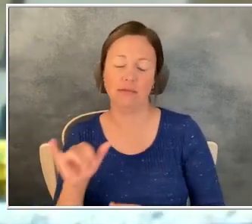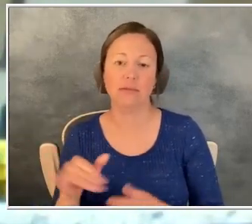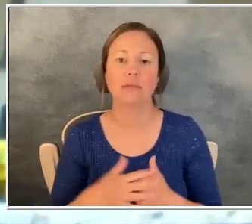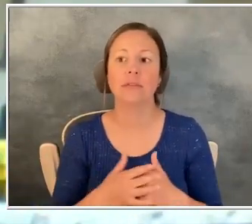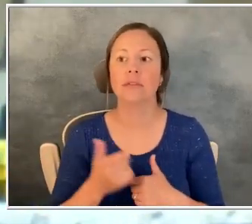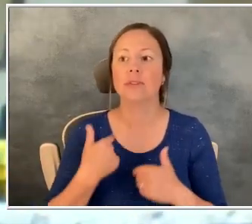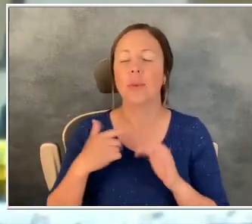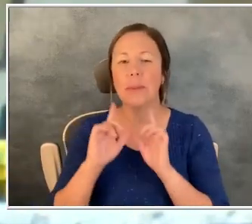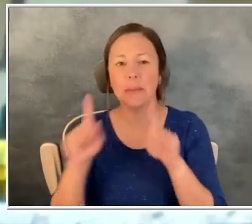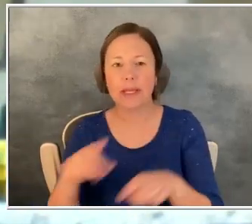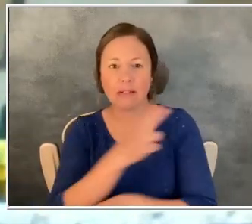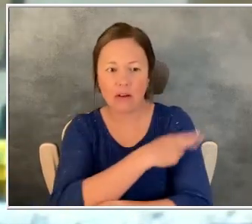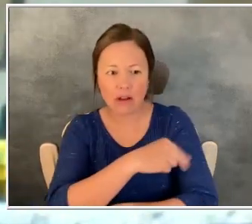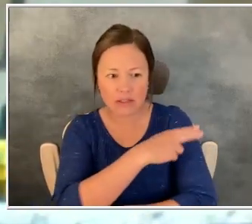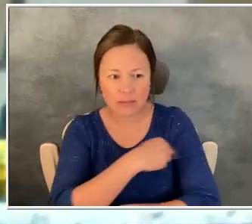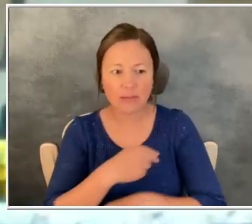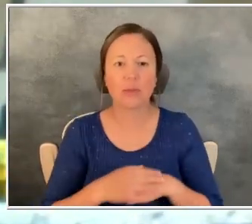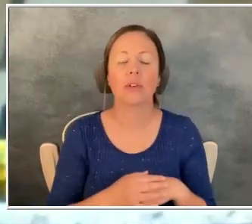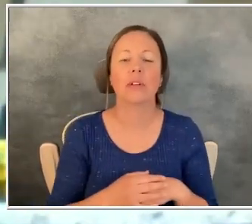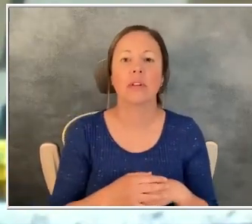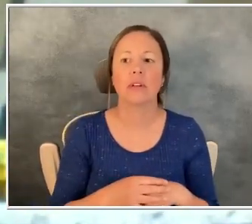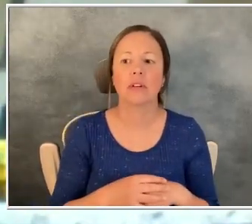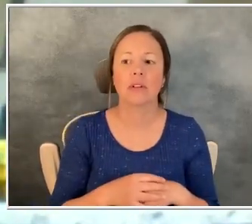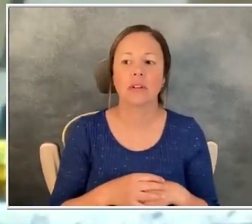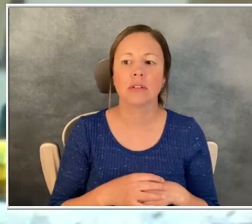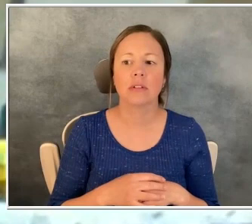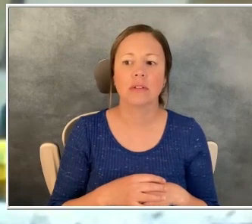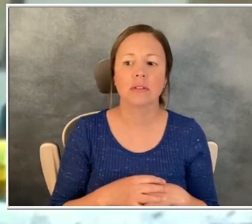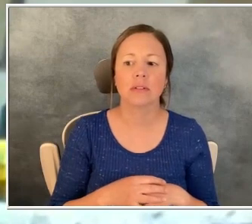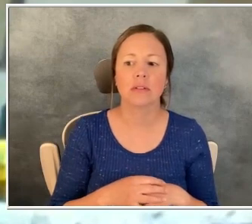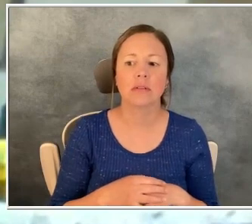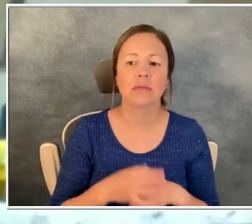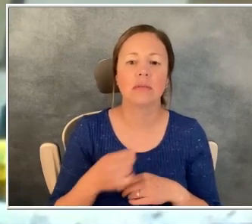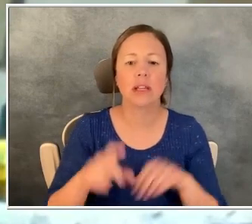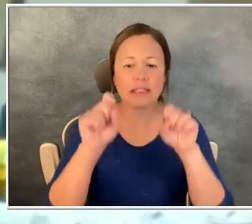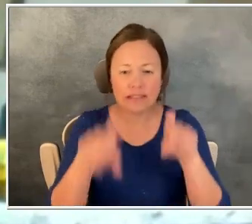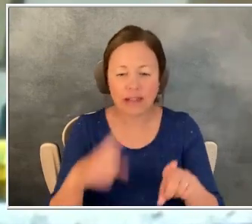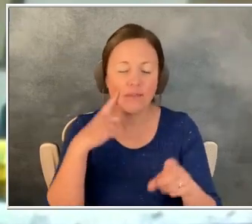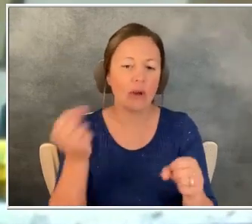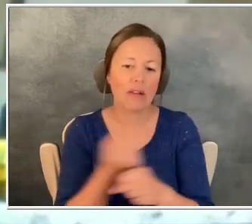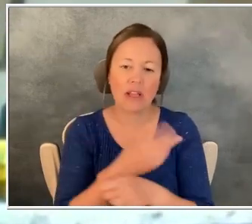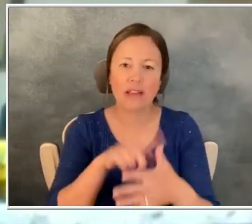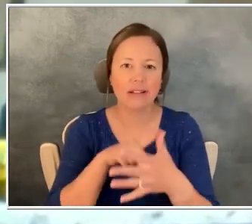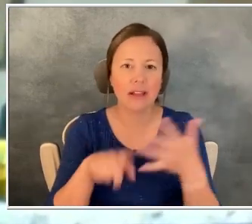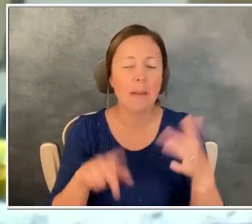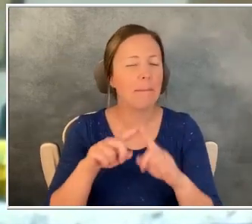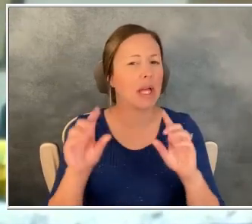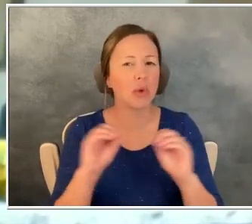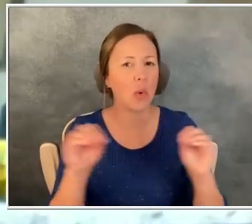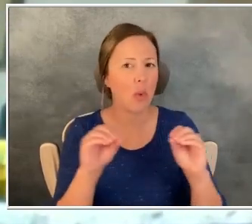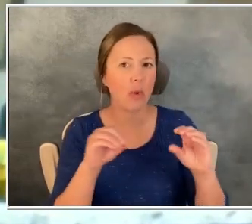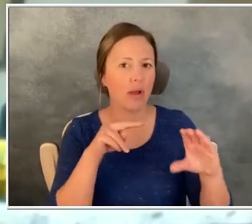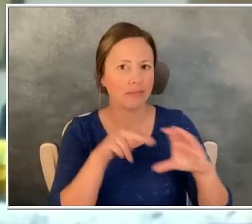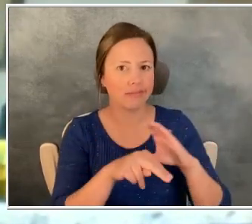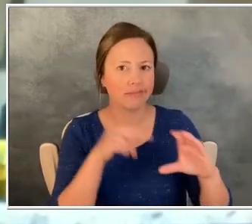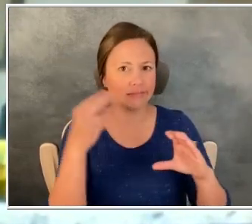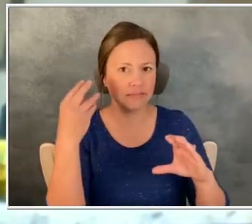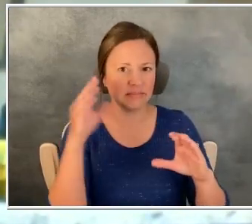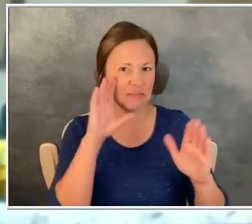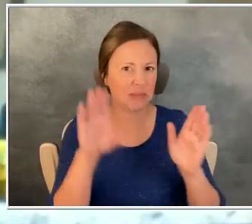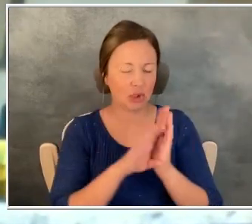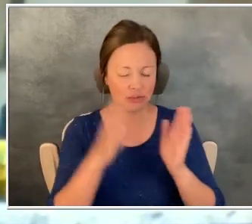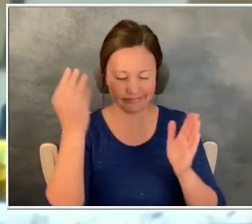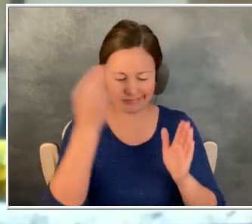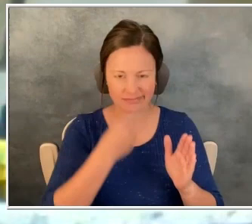the hospital and they, um, they tested me for everything, but we didn't do any scans. Um, and they knew my